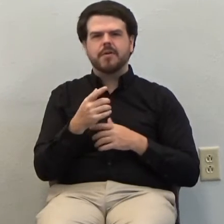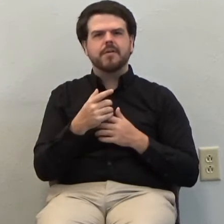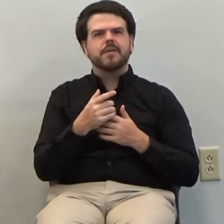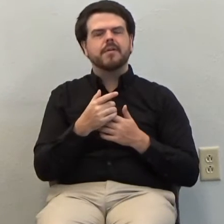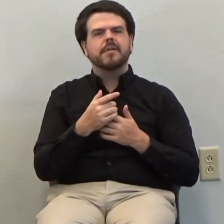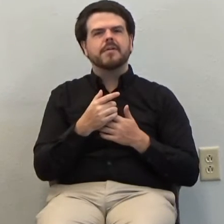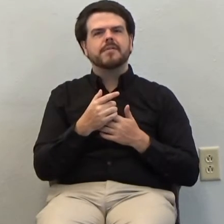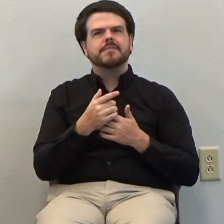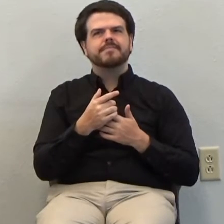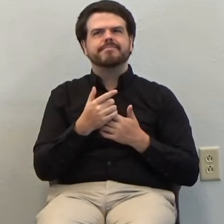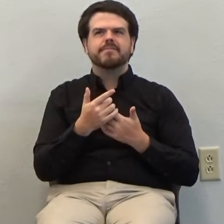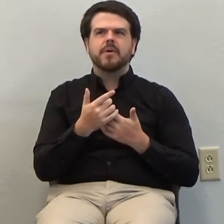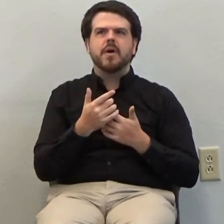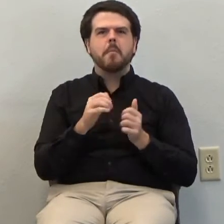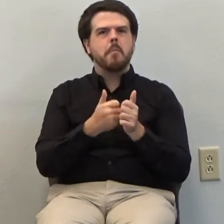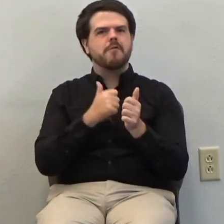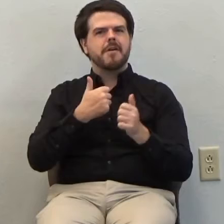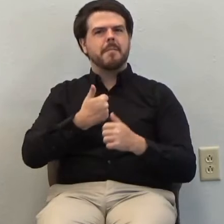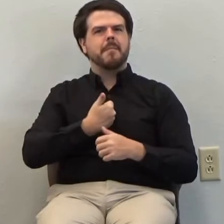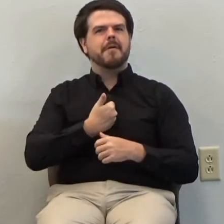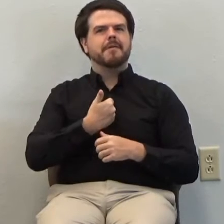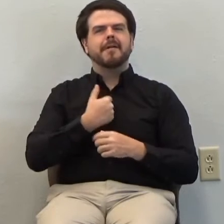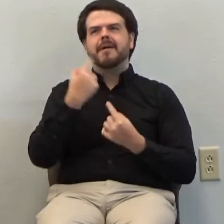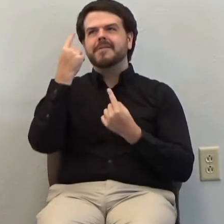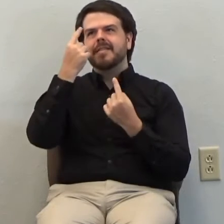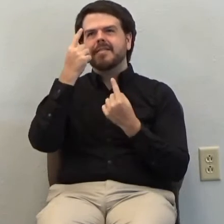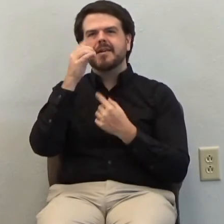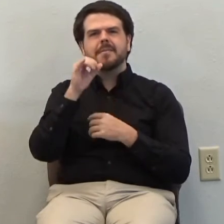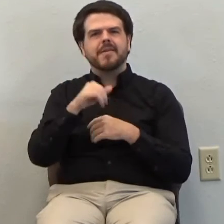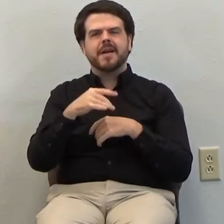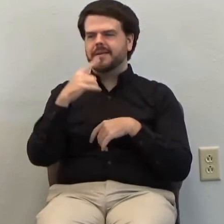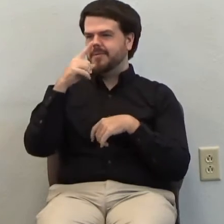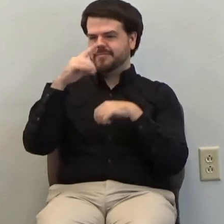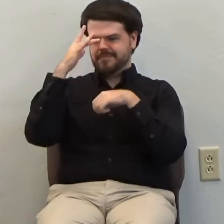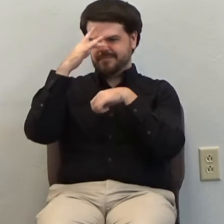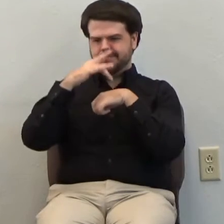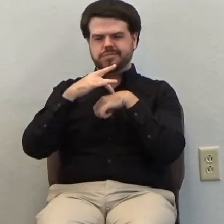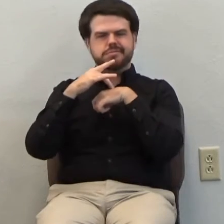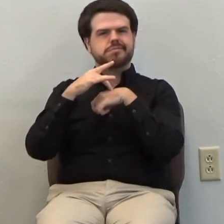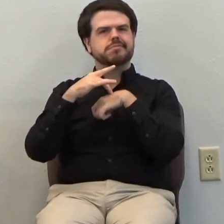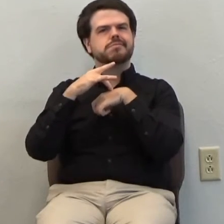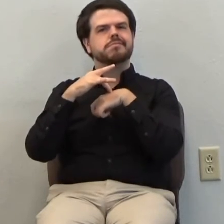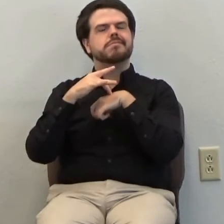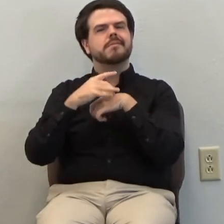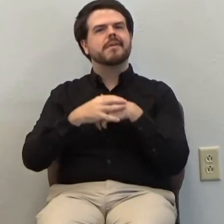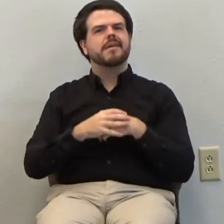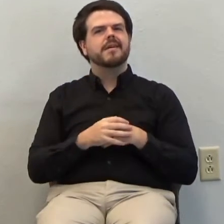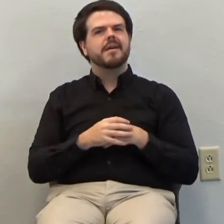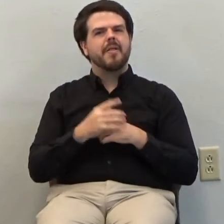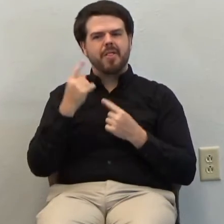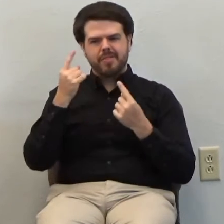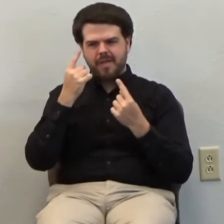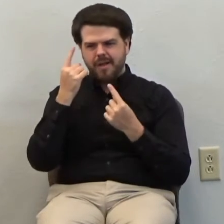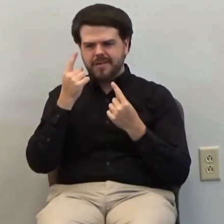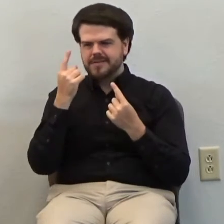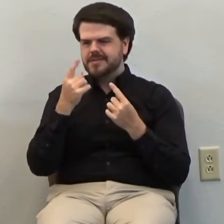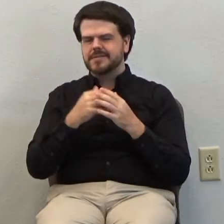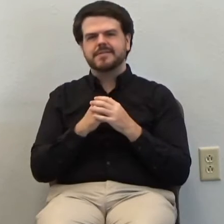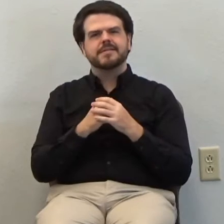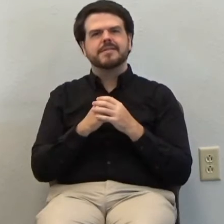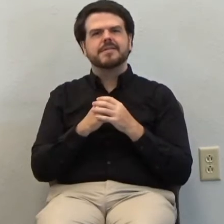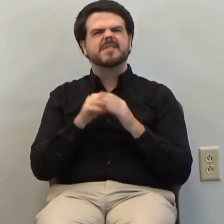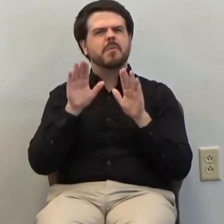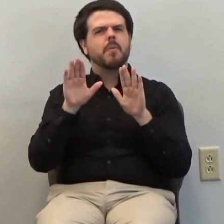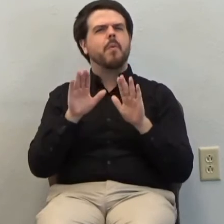week. And I've tried to elevate my thoughts and my affections to grab this astounding, wonderful